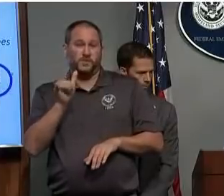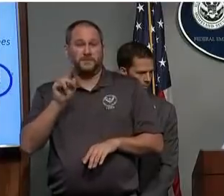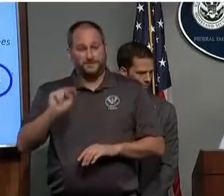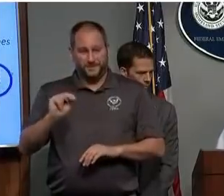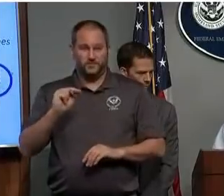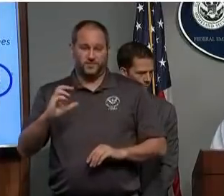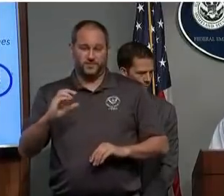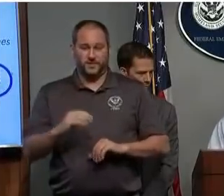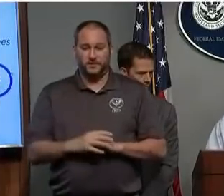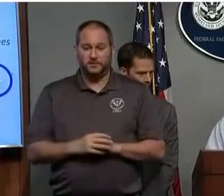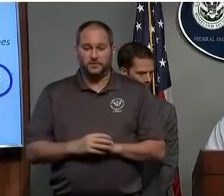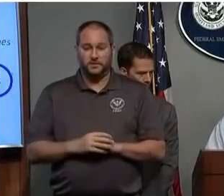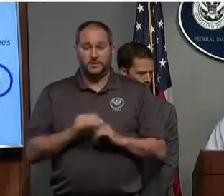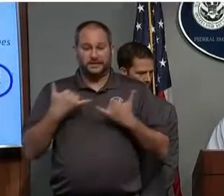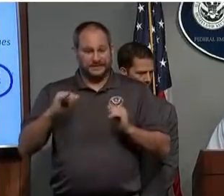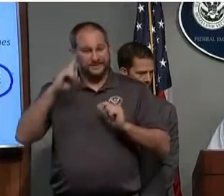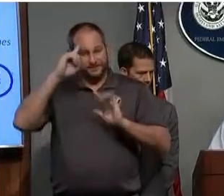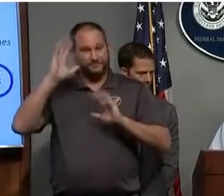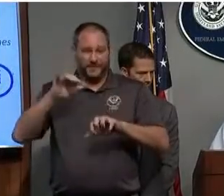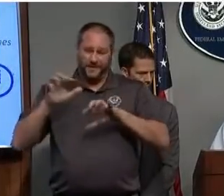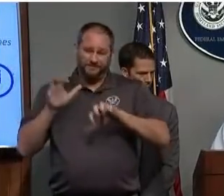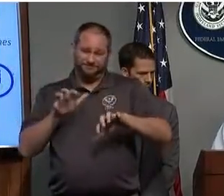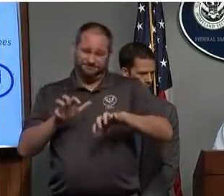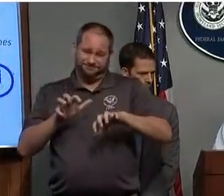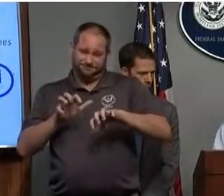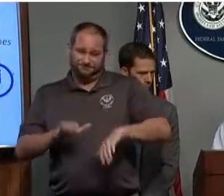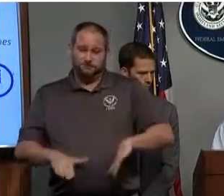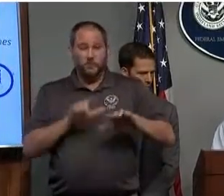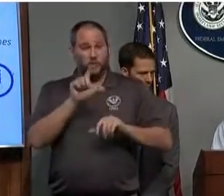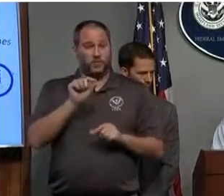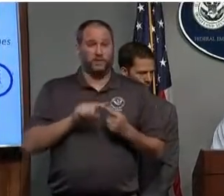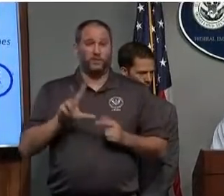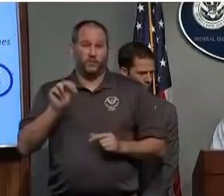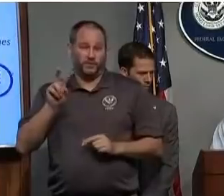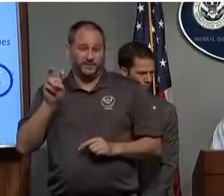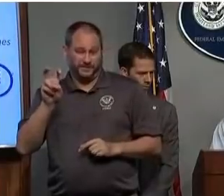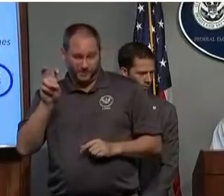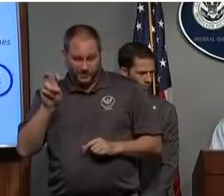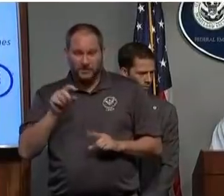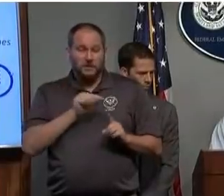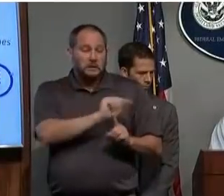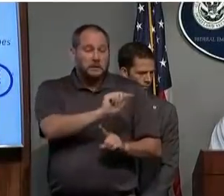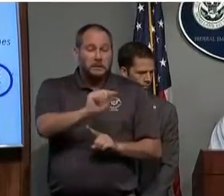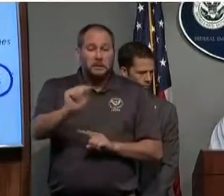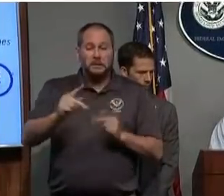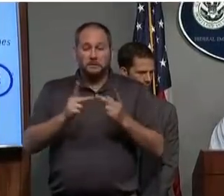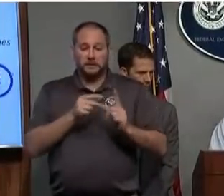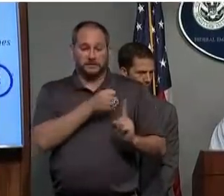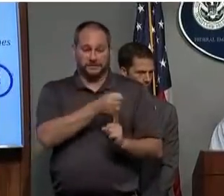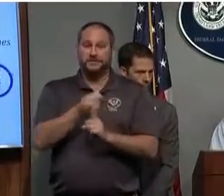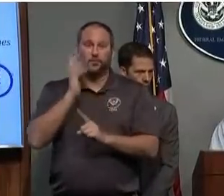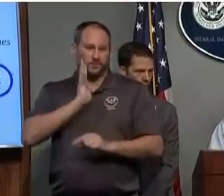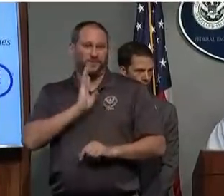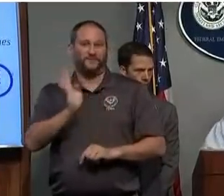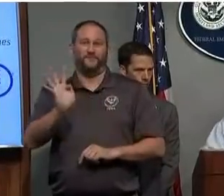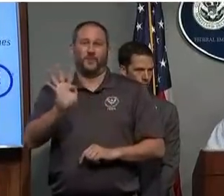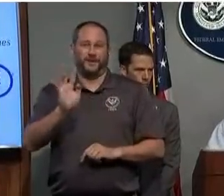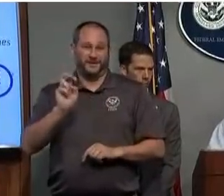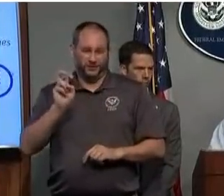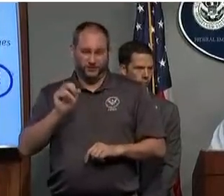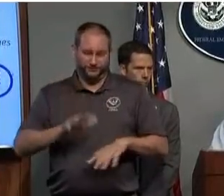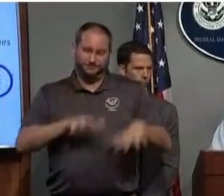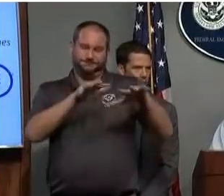20 to 30 inches, some isolated spots of 40 inches. Some of you may remember